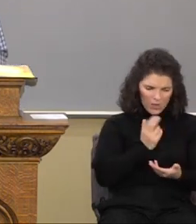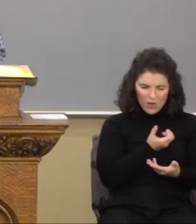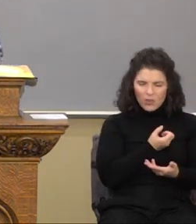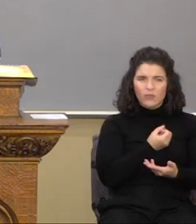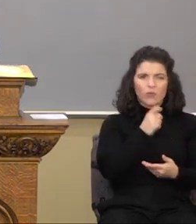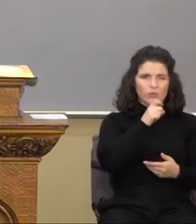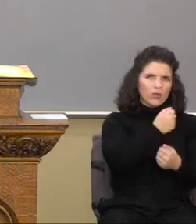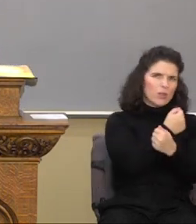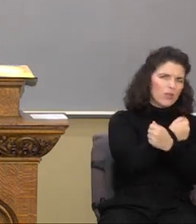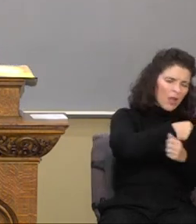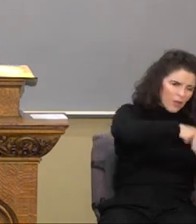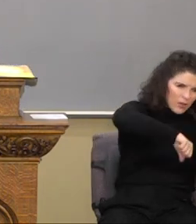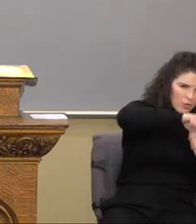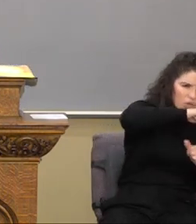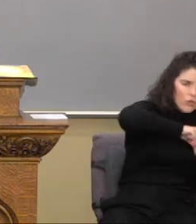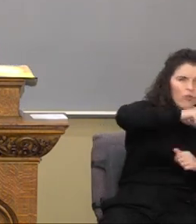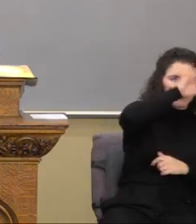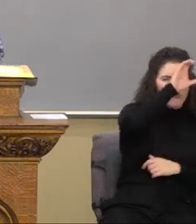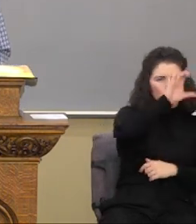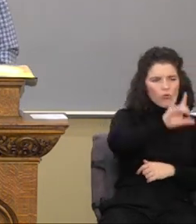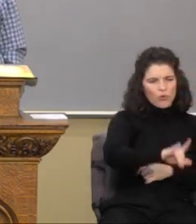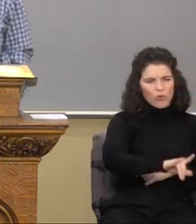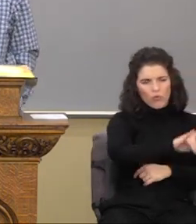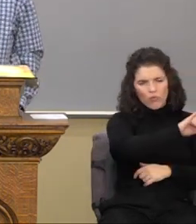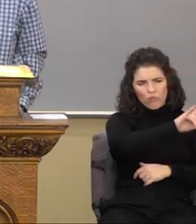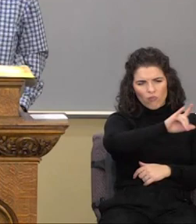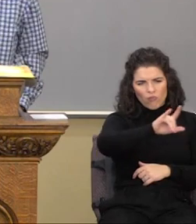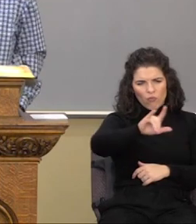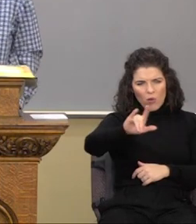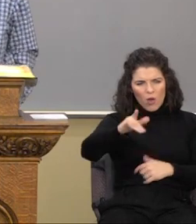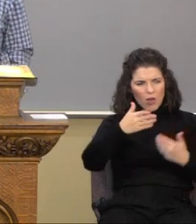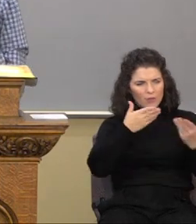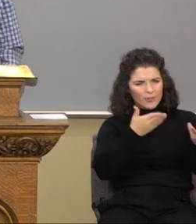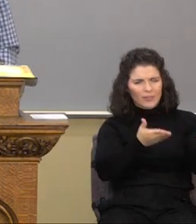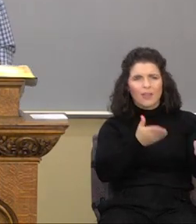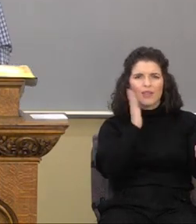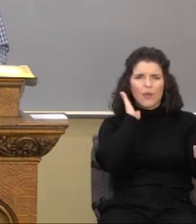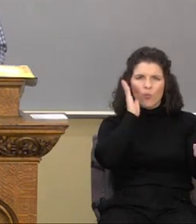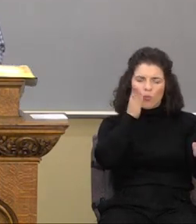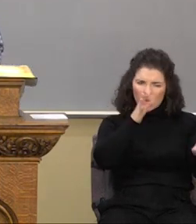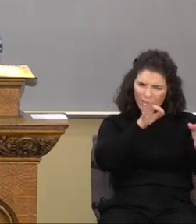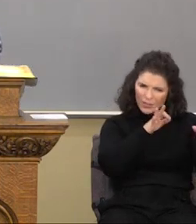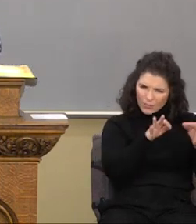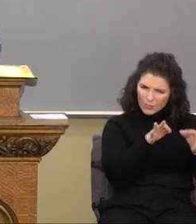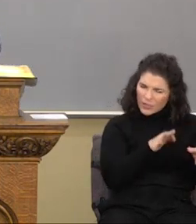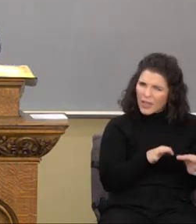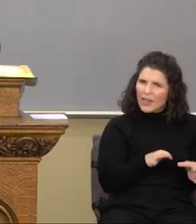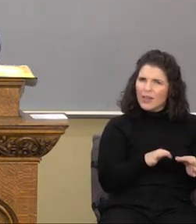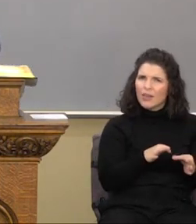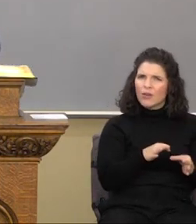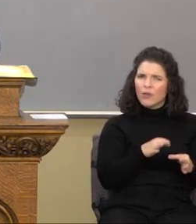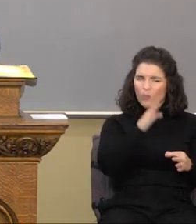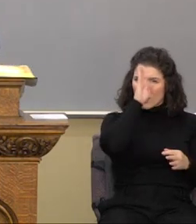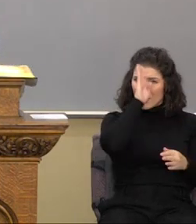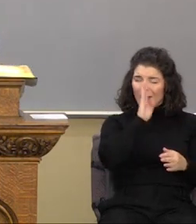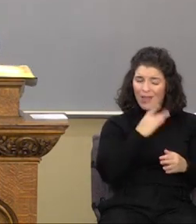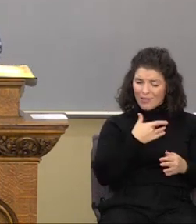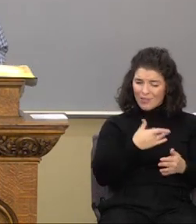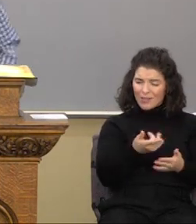love one another. The cross is going to define what this high level of godly love is.